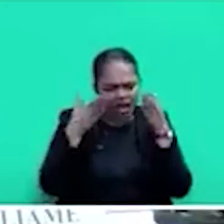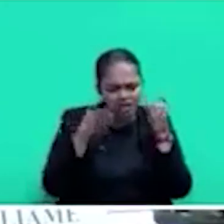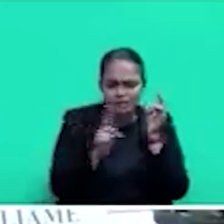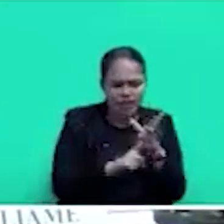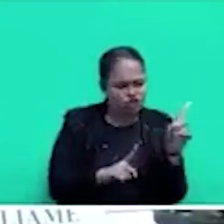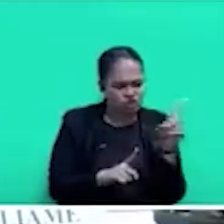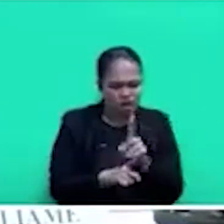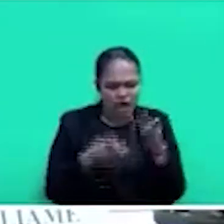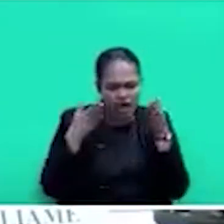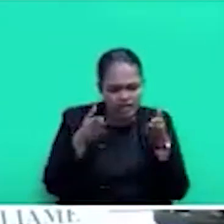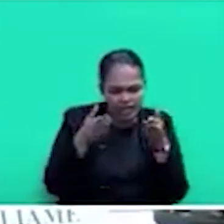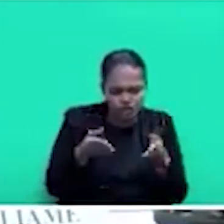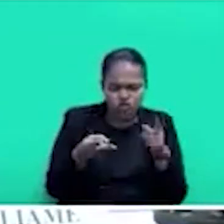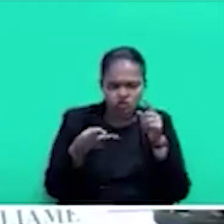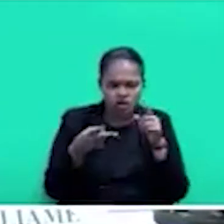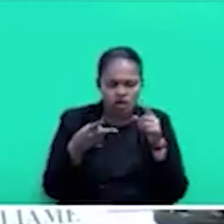much later.